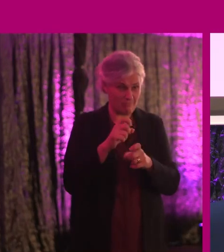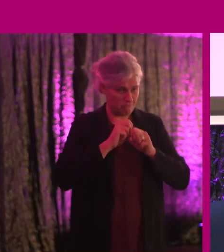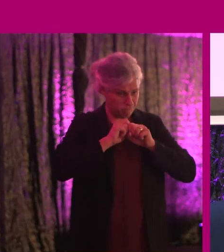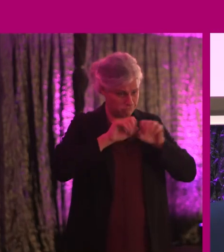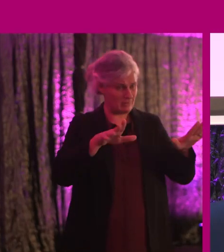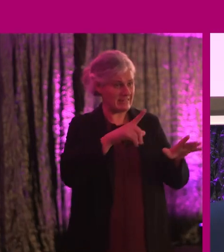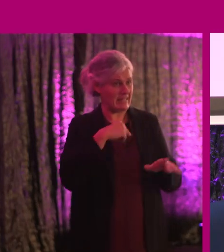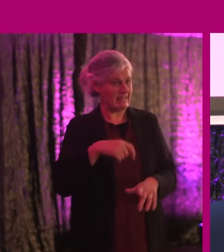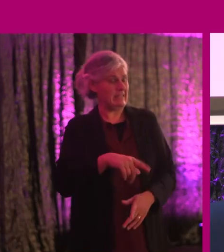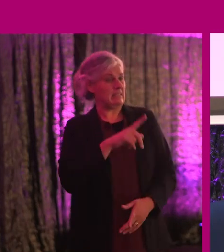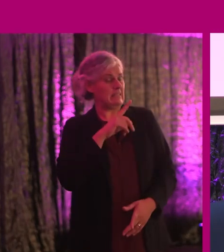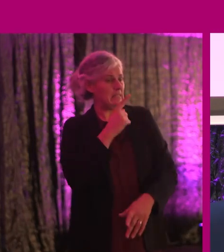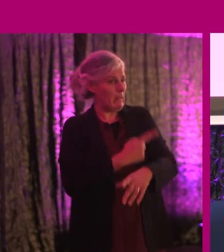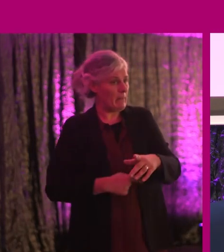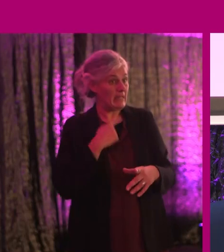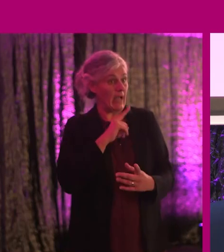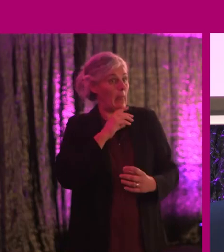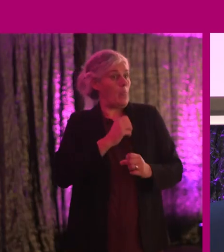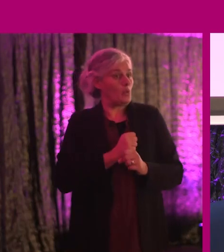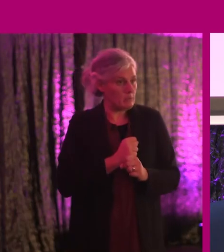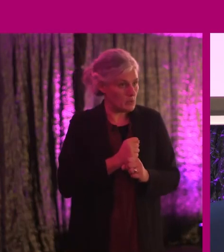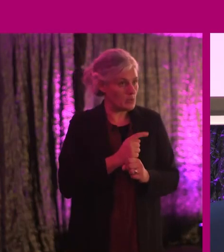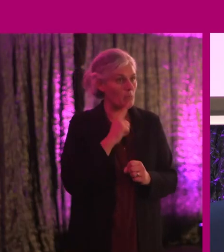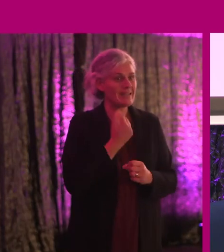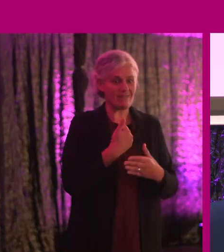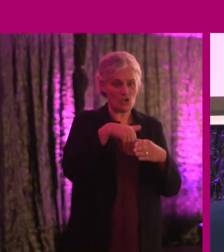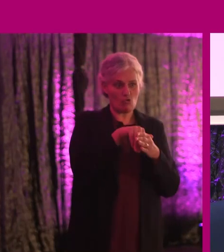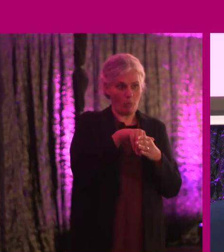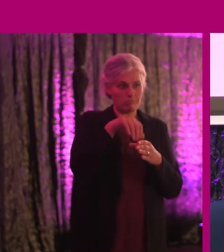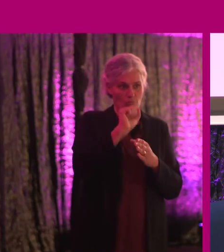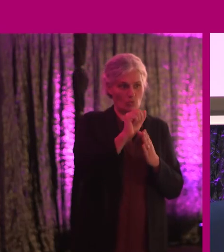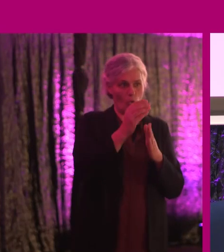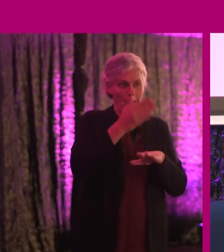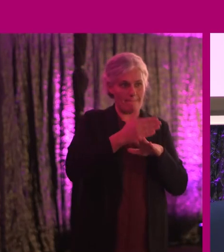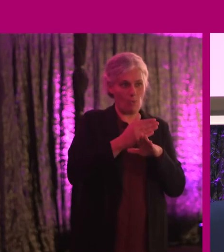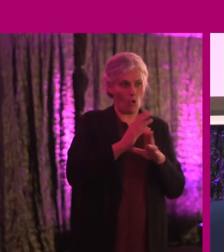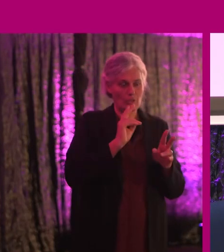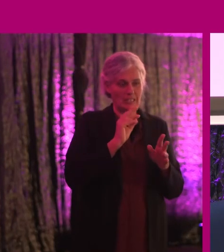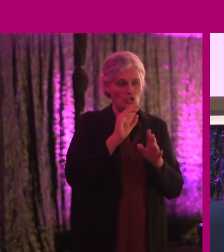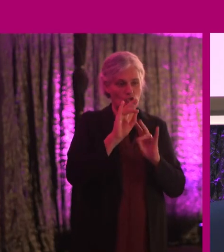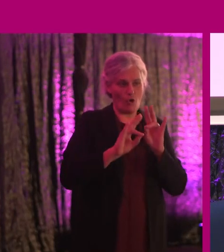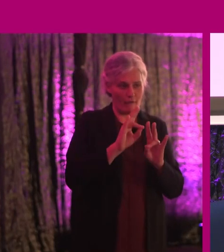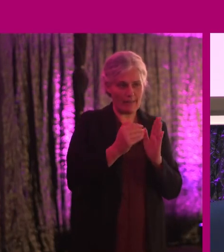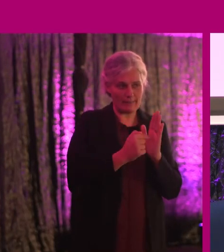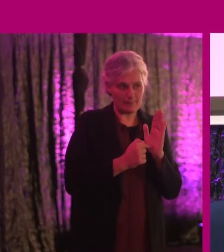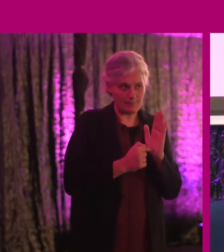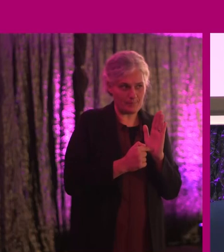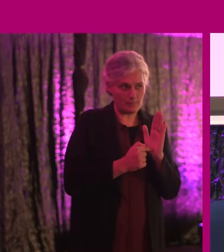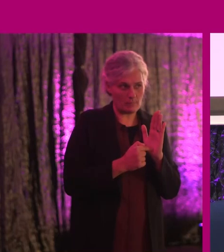disability if it's anonymous, but if the word disability is included into your employee surveys. But right back to what we do know, Paula.